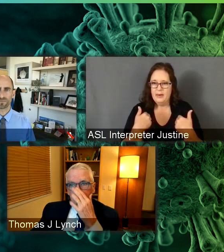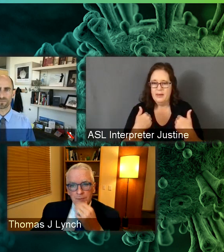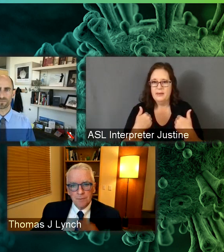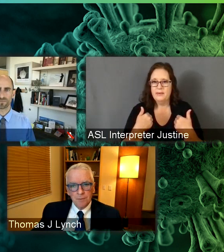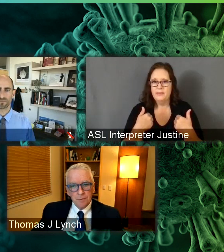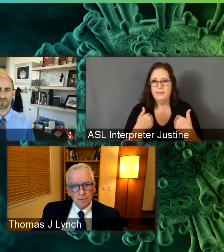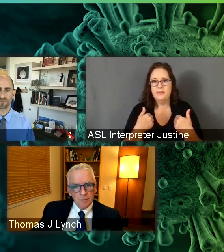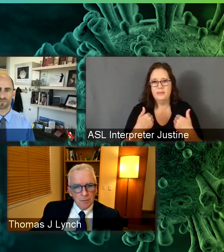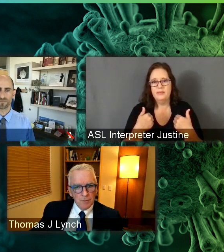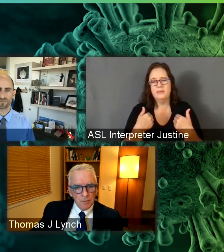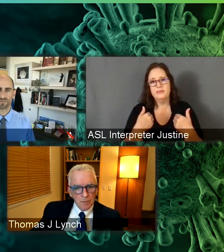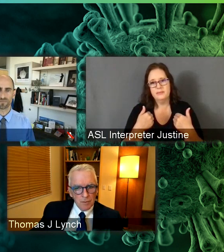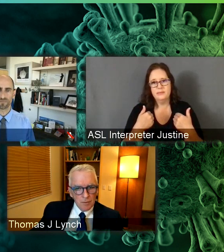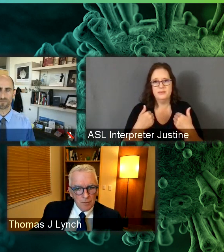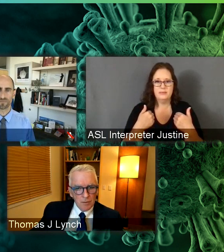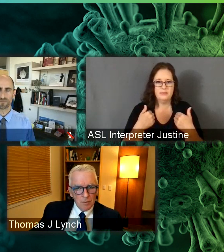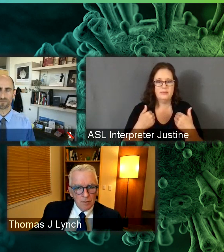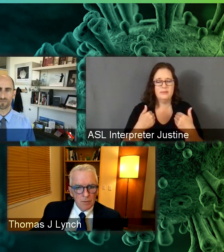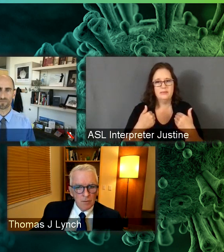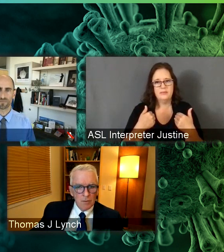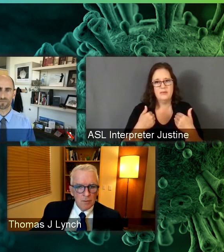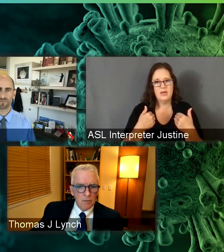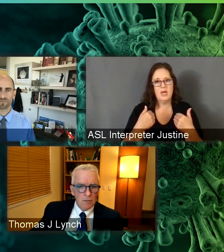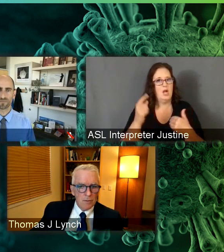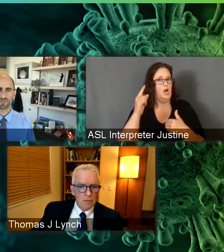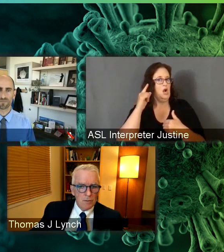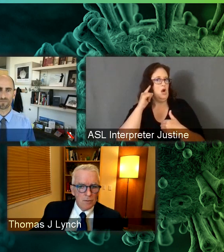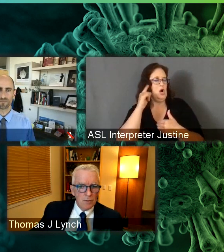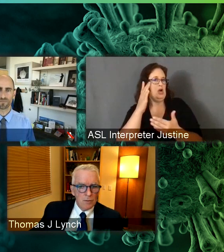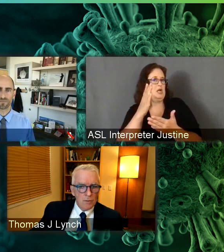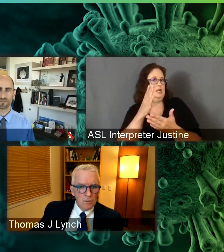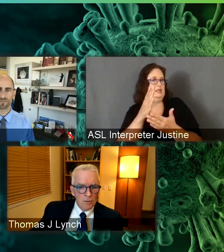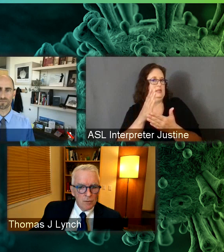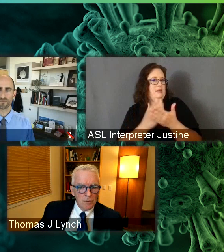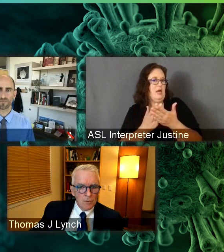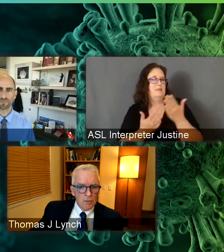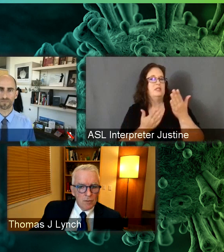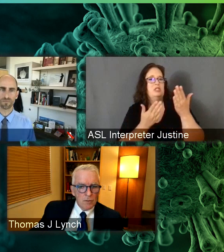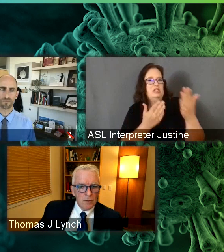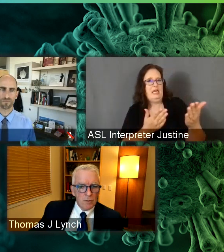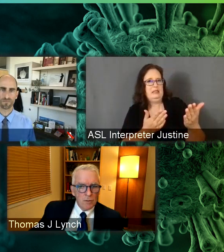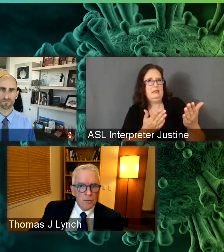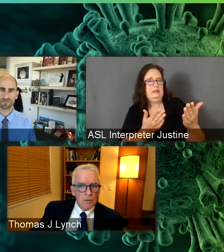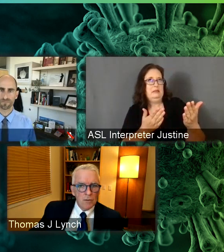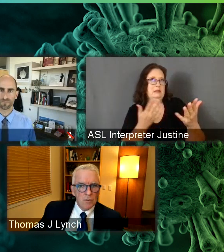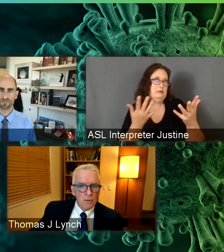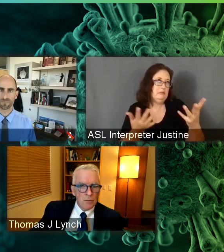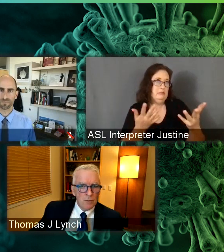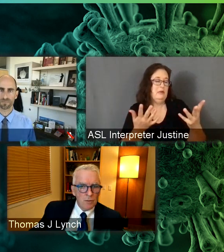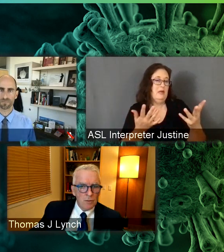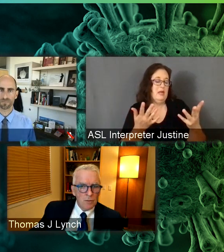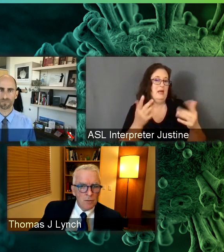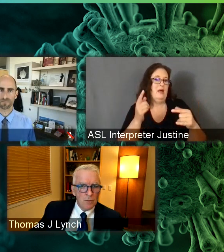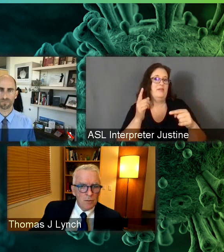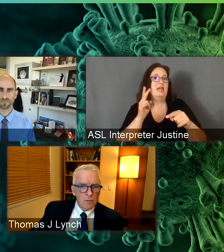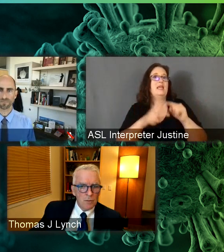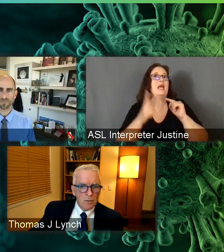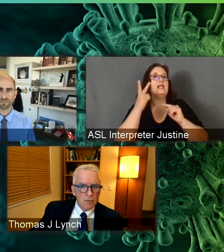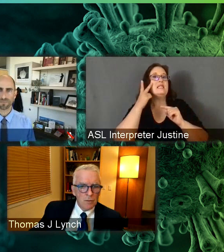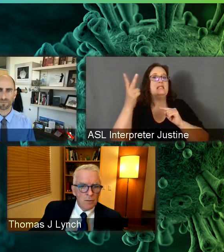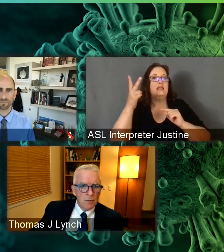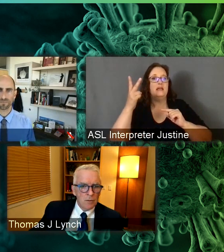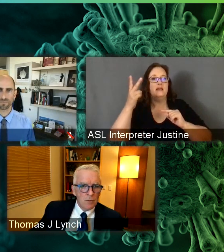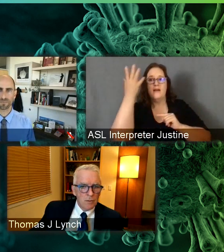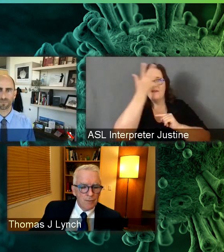some suggestions that, you know, the inability to see faces, for example, may be something that needs to be watched. But that's